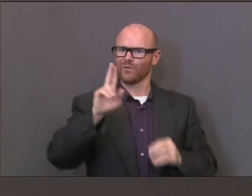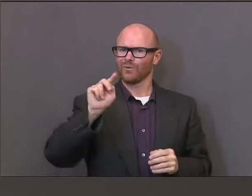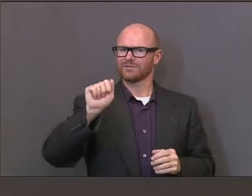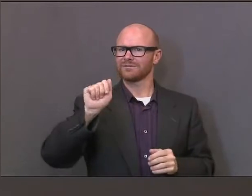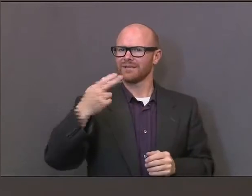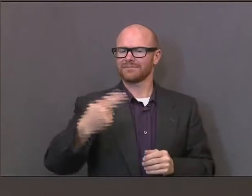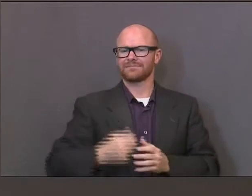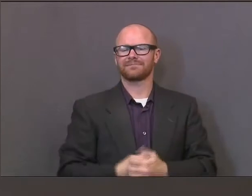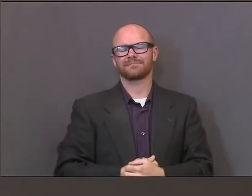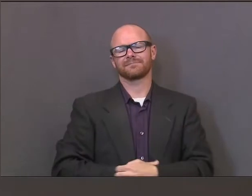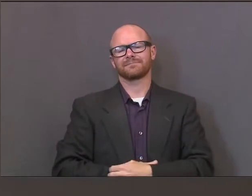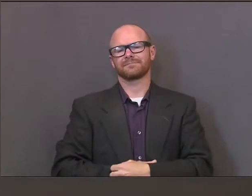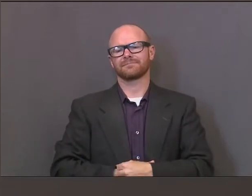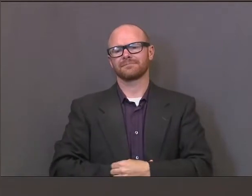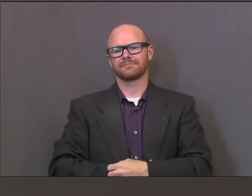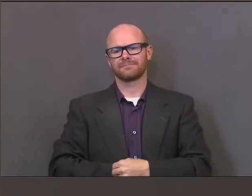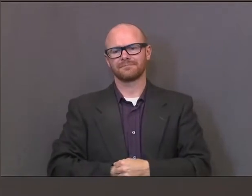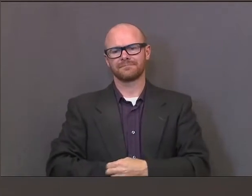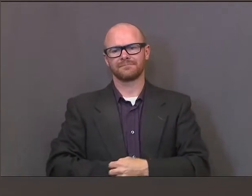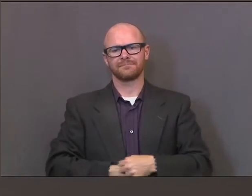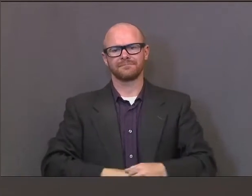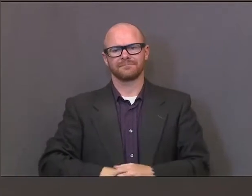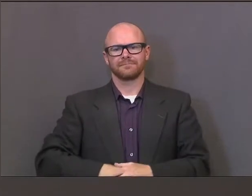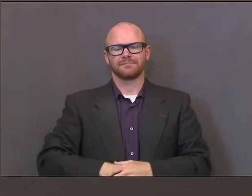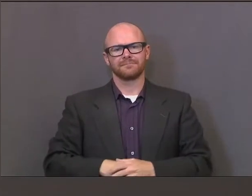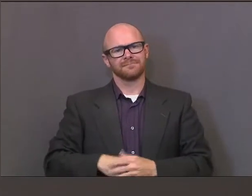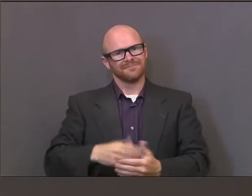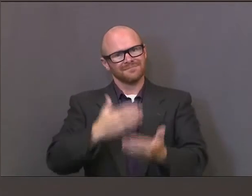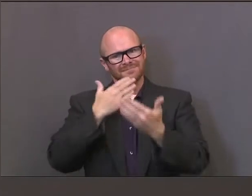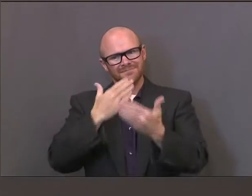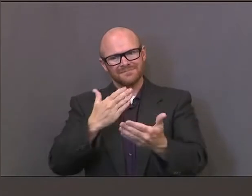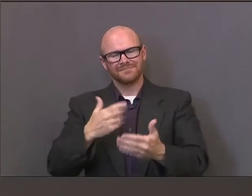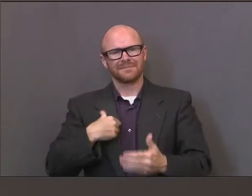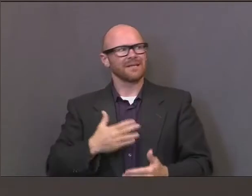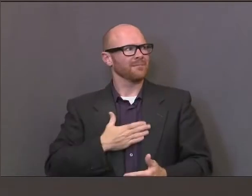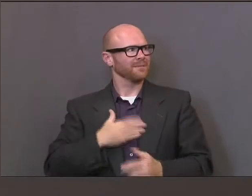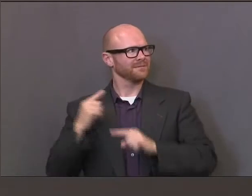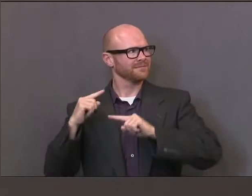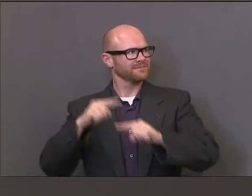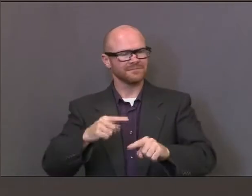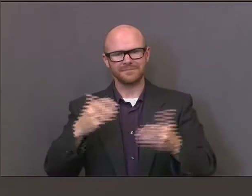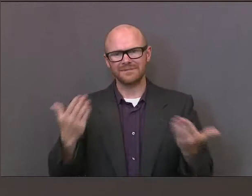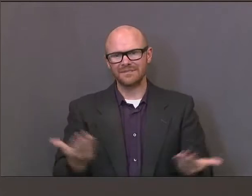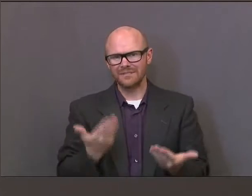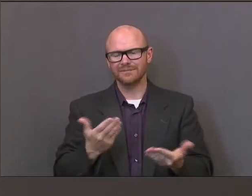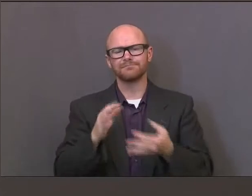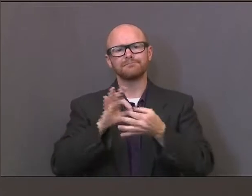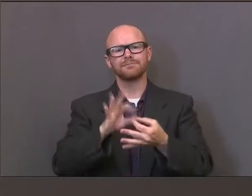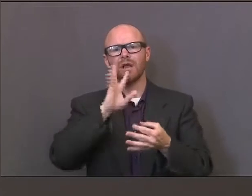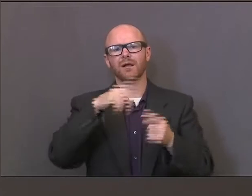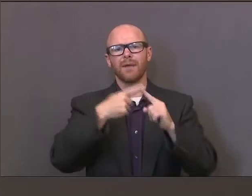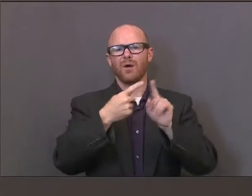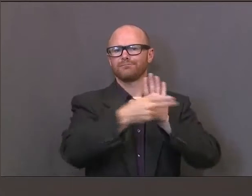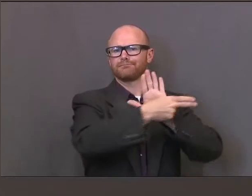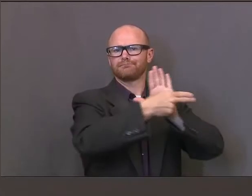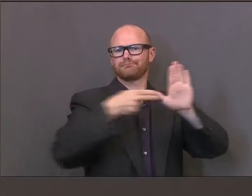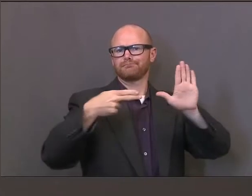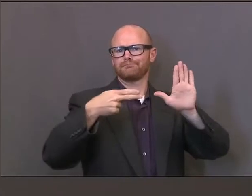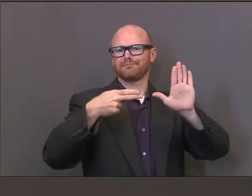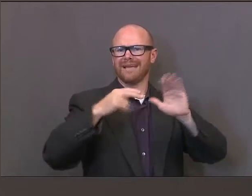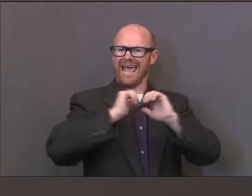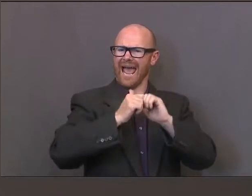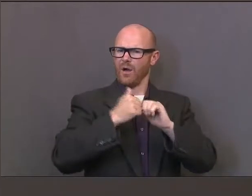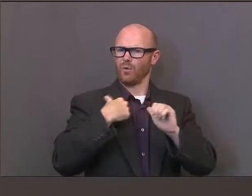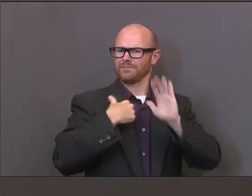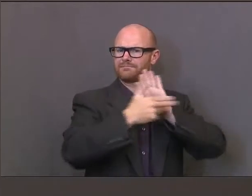Thank you. I'm grateful for the opportunity today to discuss death certification relating to COVID-19 deaths in the